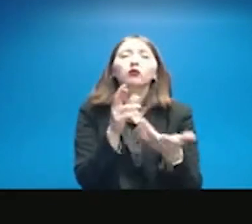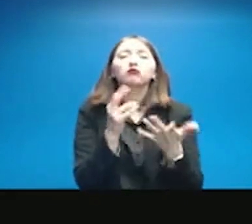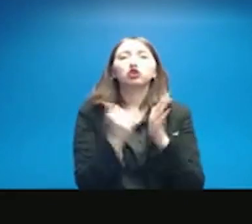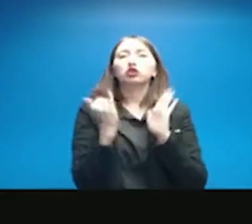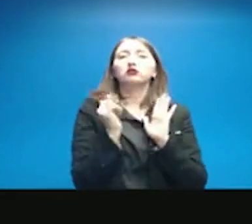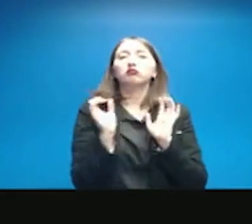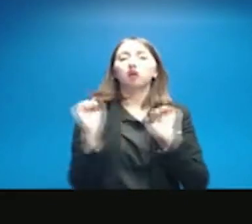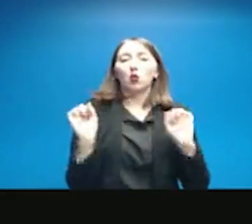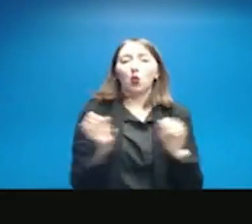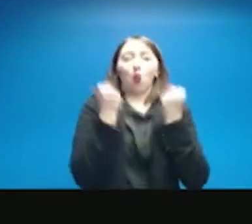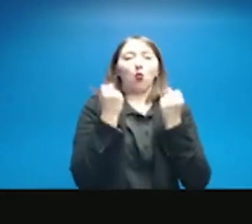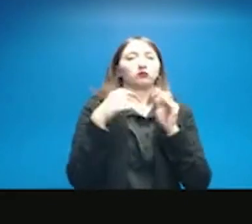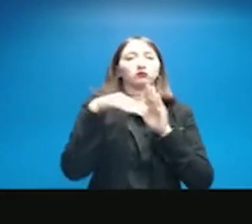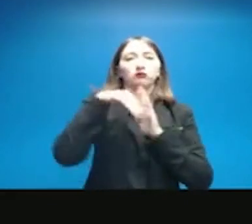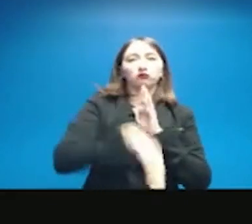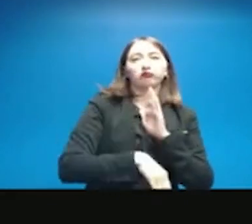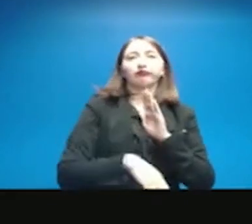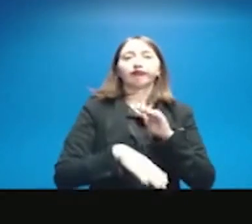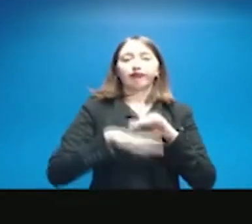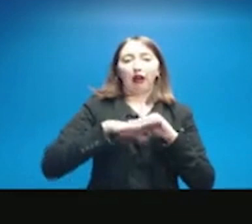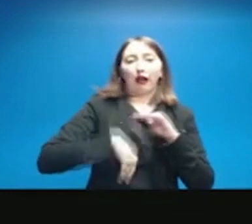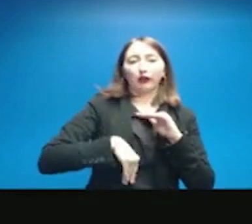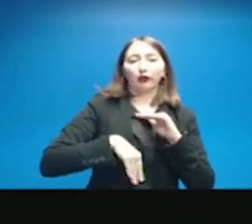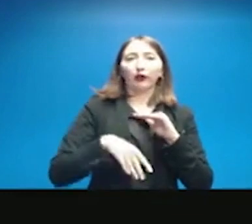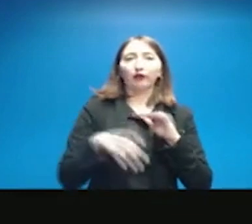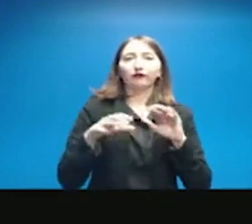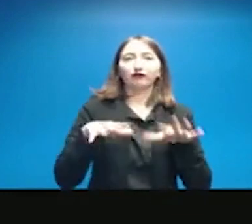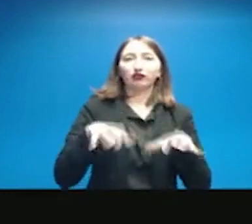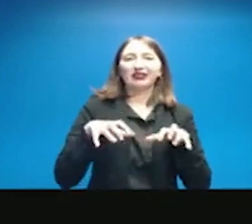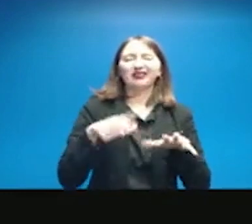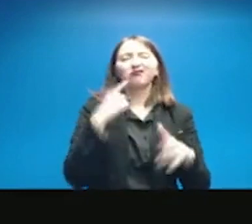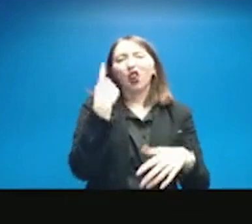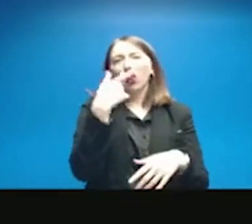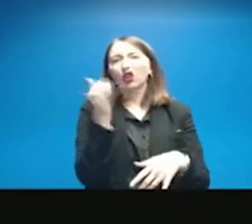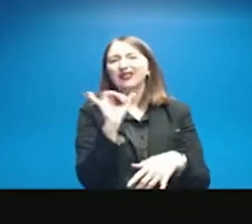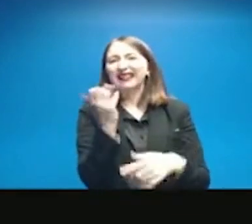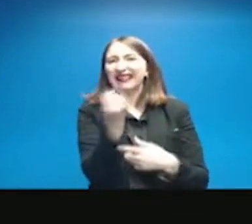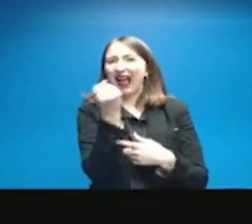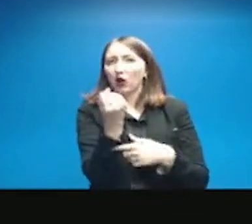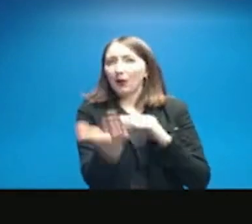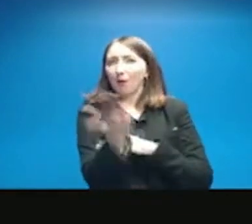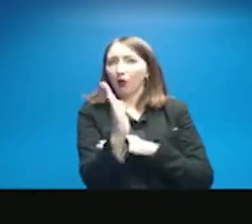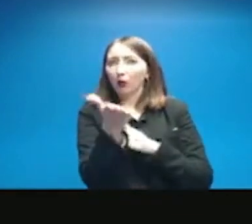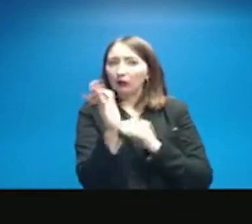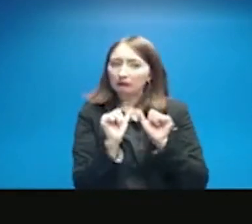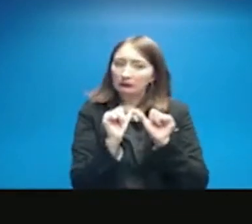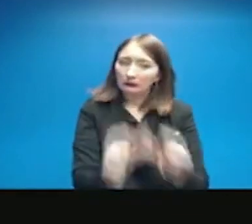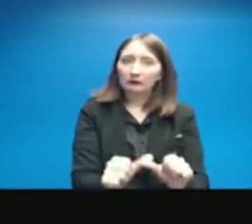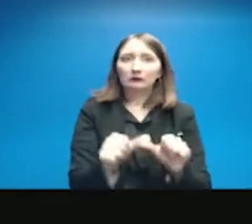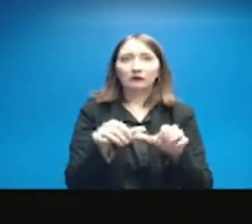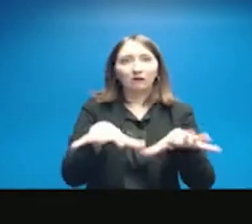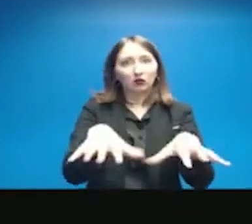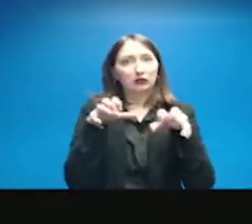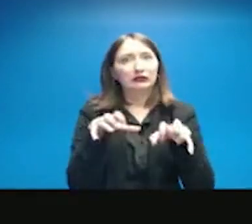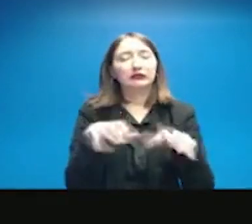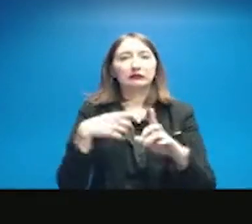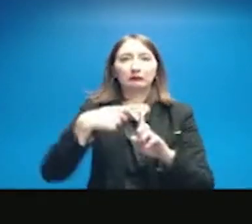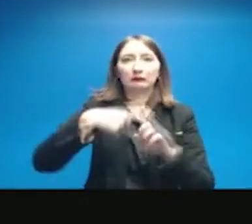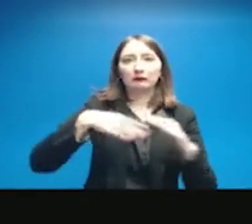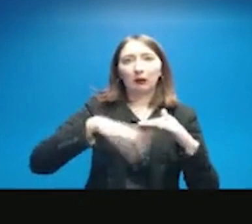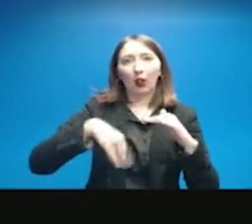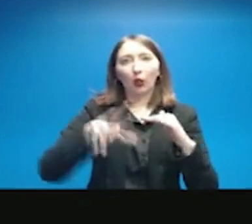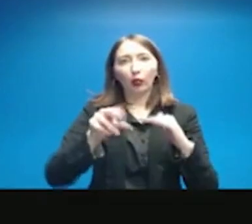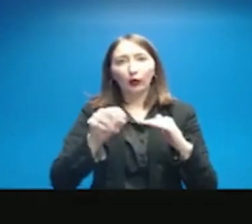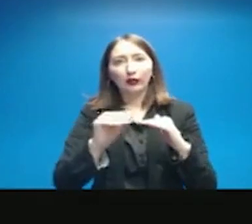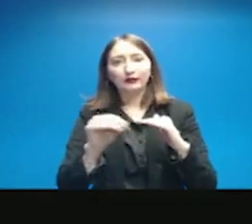cold below freezing still, which looks like it could happen Saturday morning as well? Thank you, Megan, for that question. So, for the